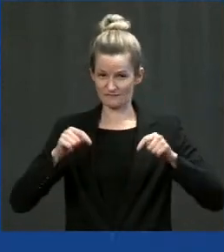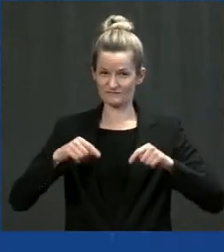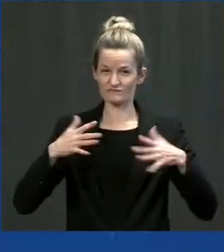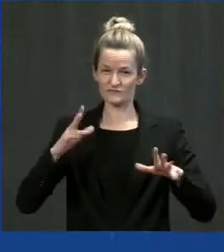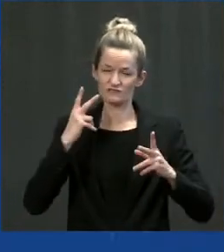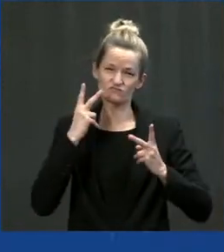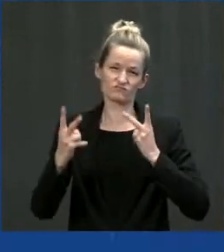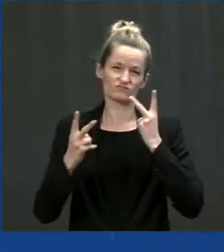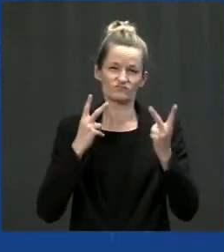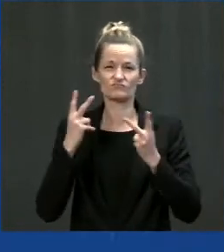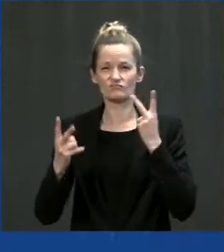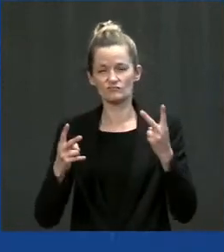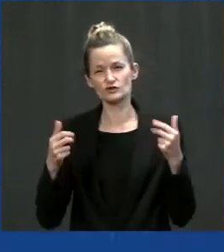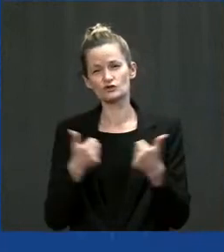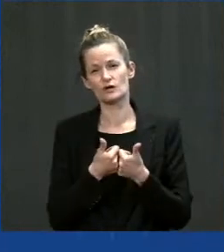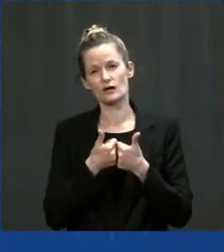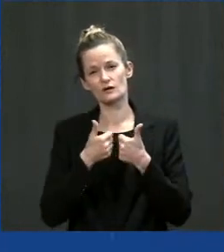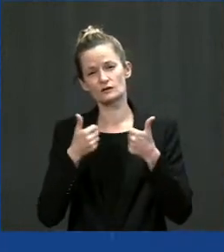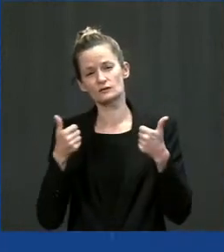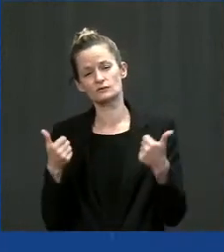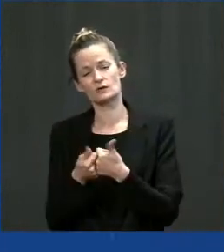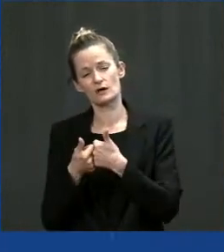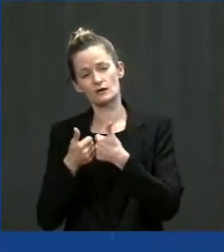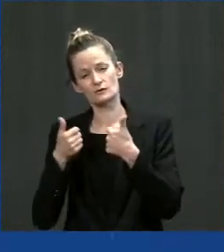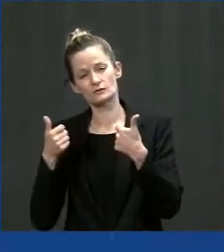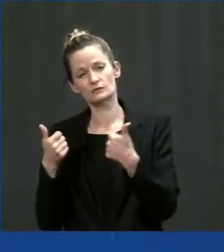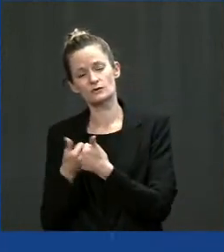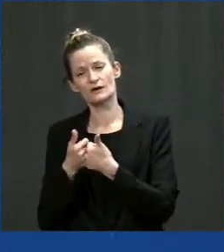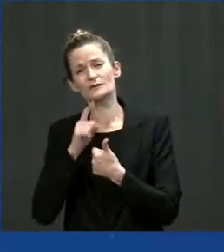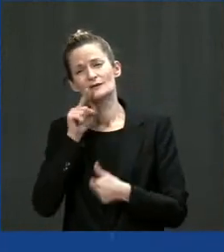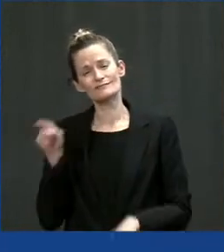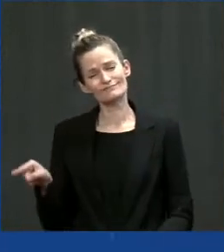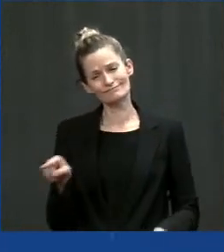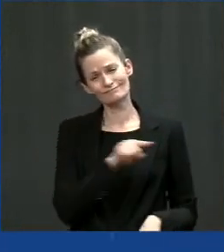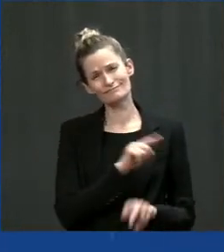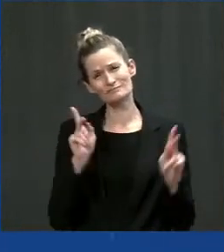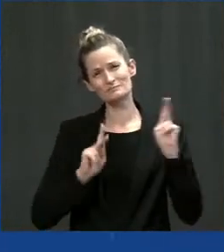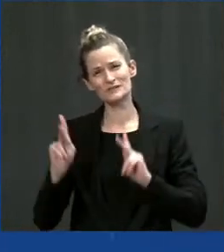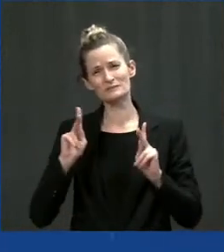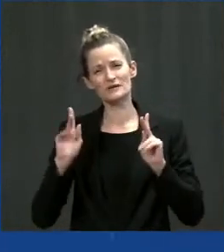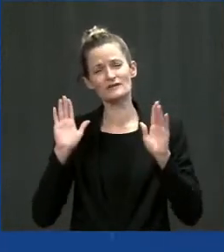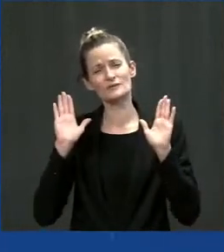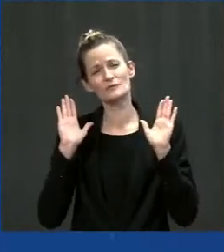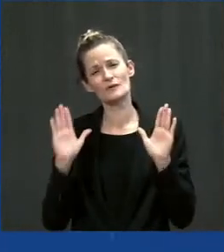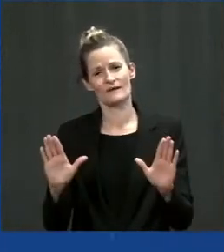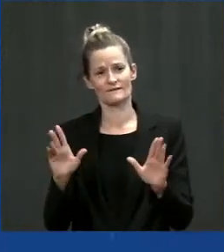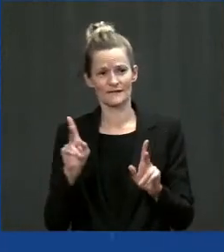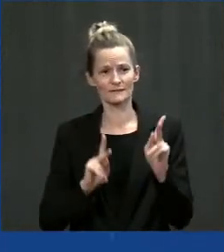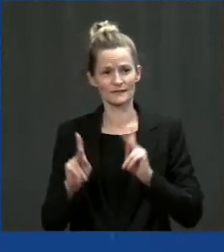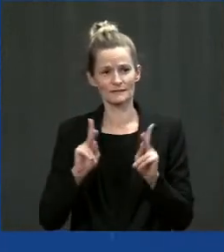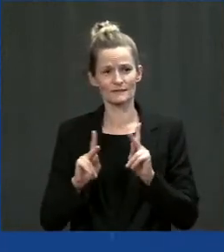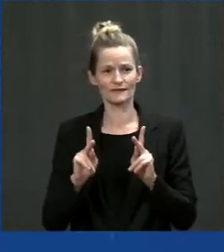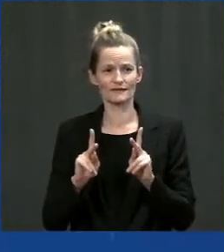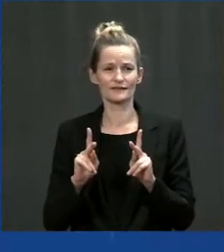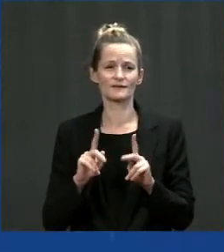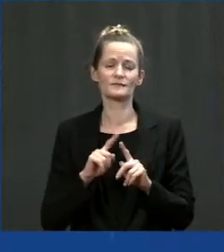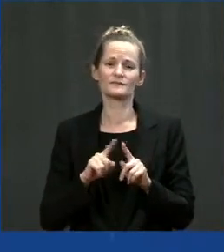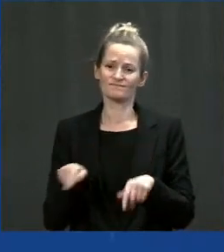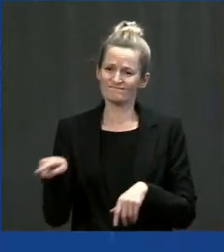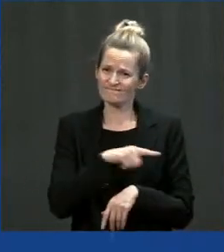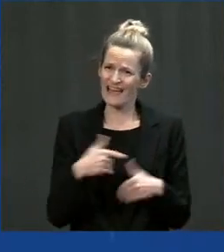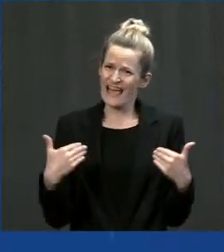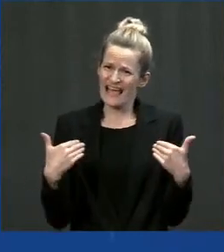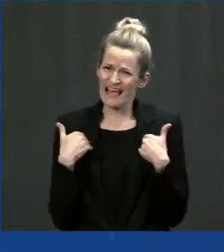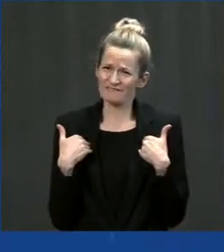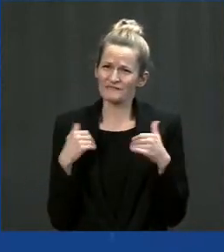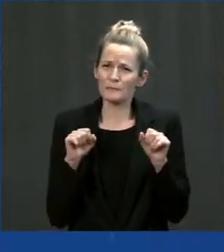and with a city which is pregnant with possibilities. But we do have real challenges which were reflected in our